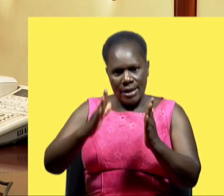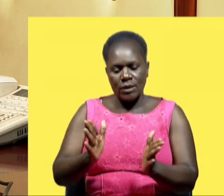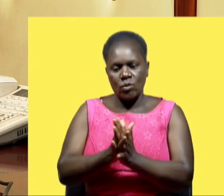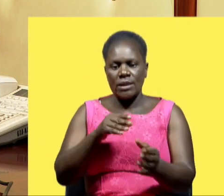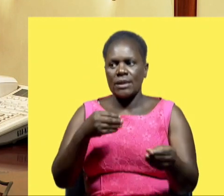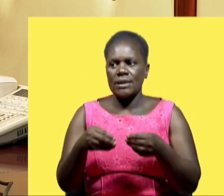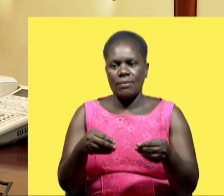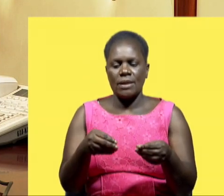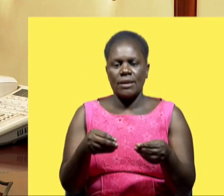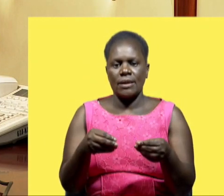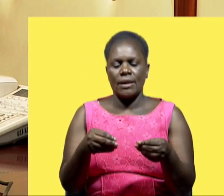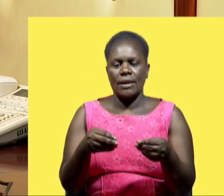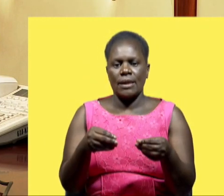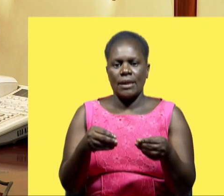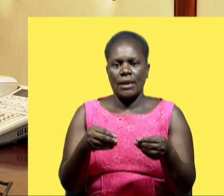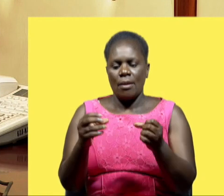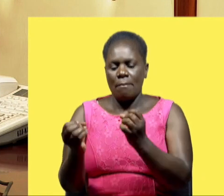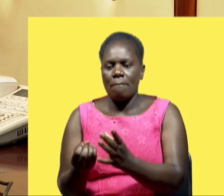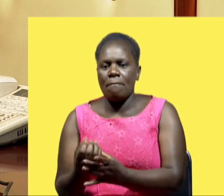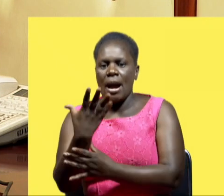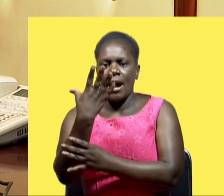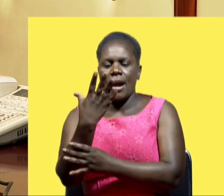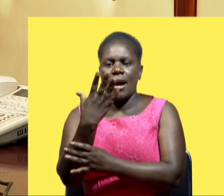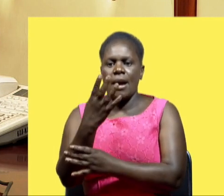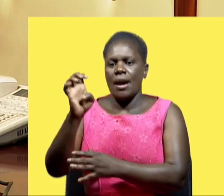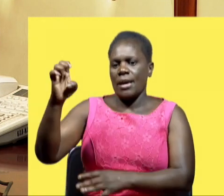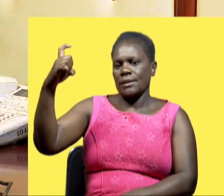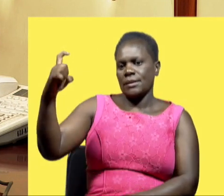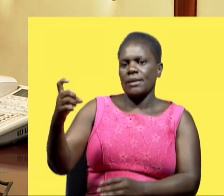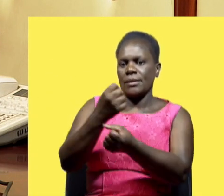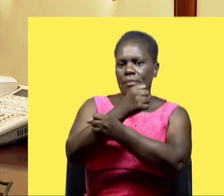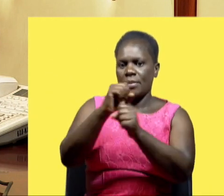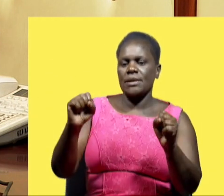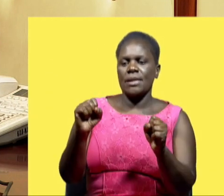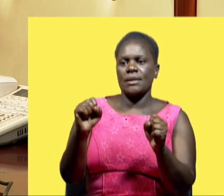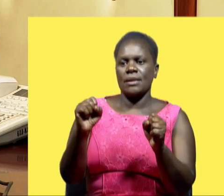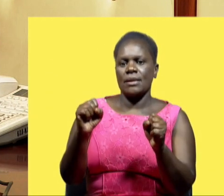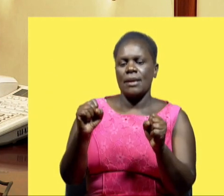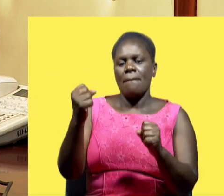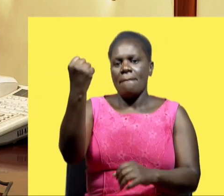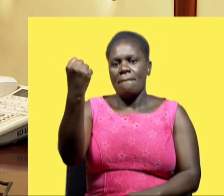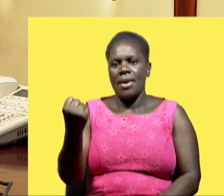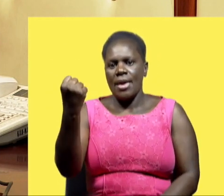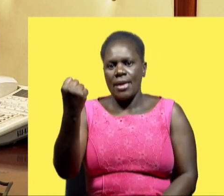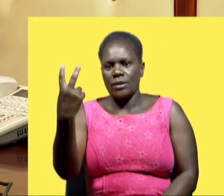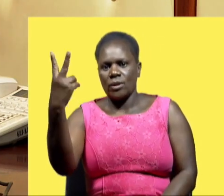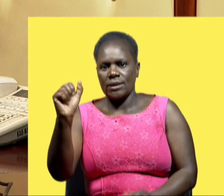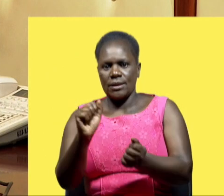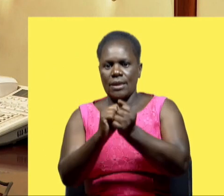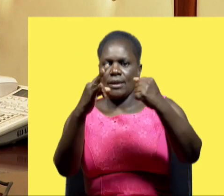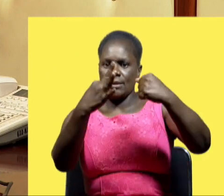with disabilities that was actually launched by his excellency the president of kenya in may